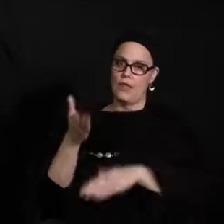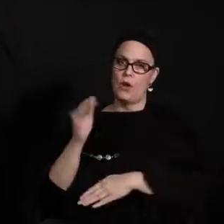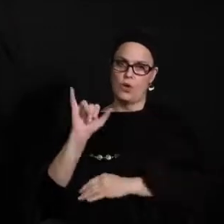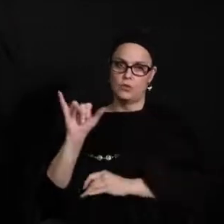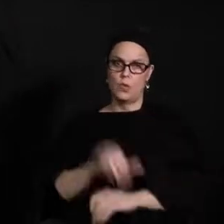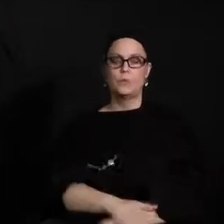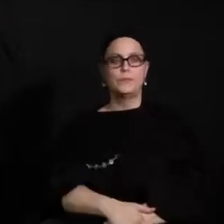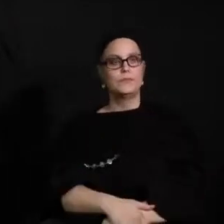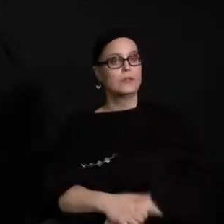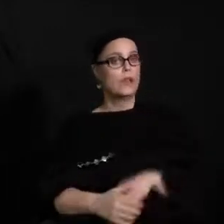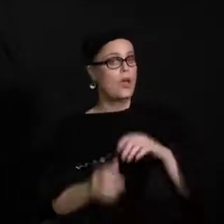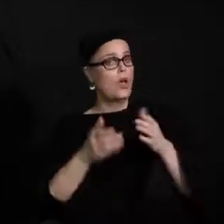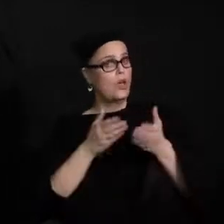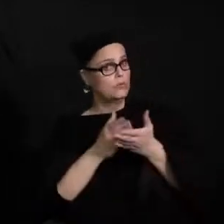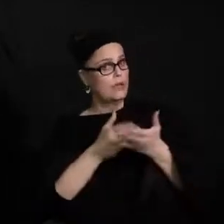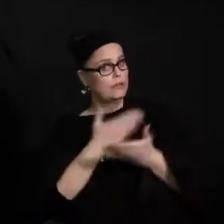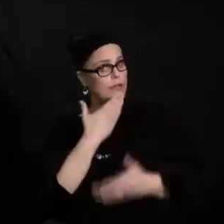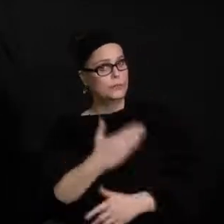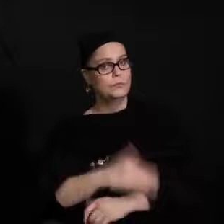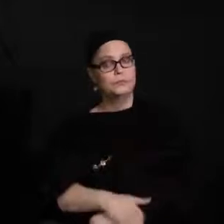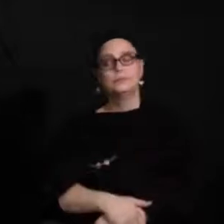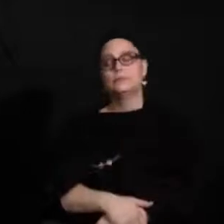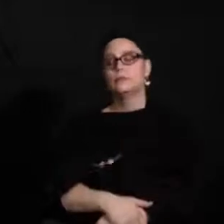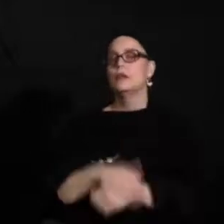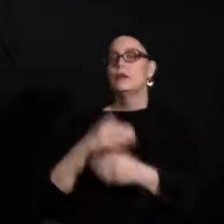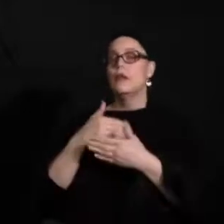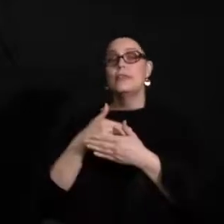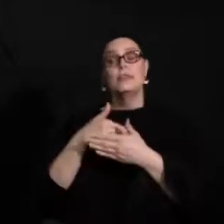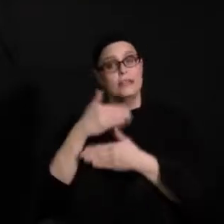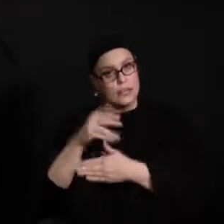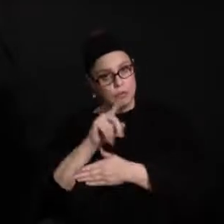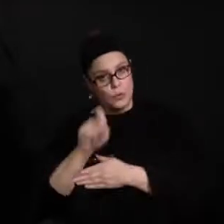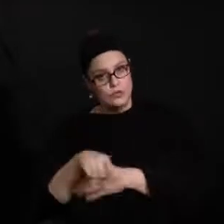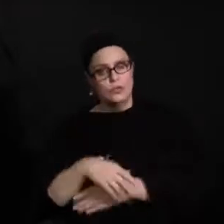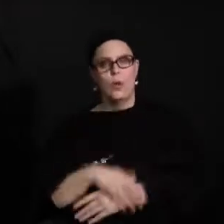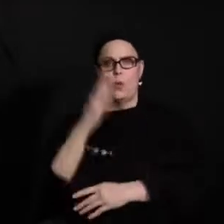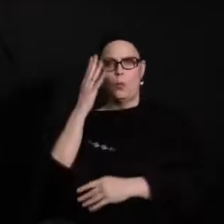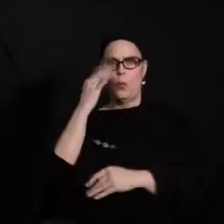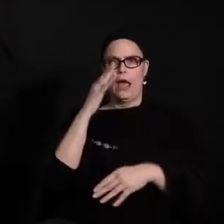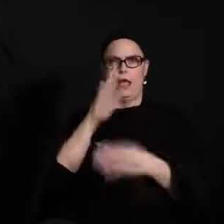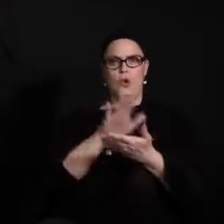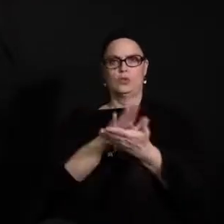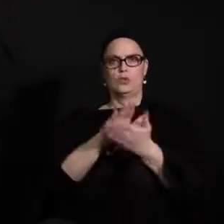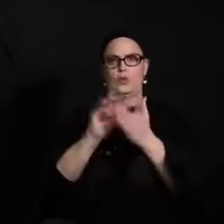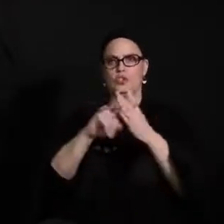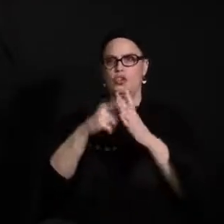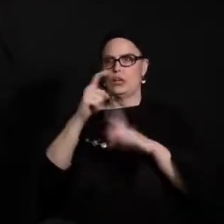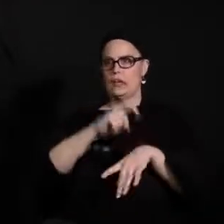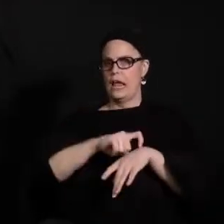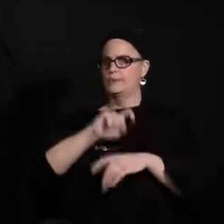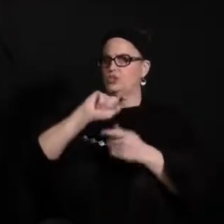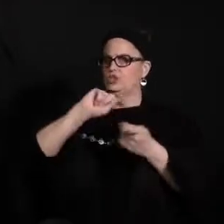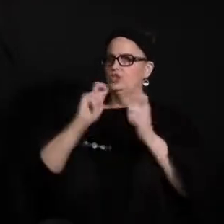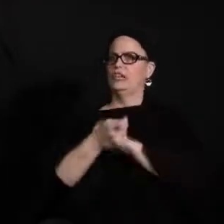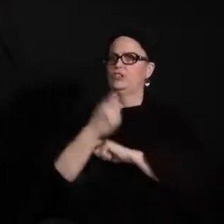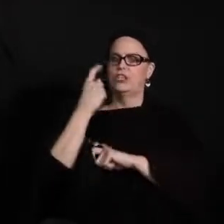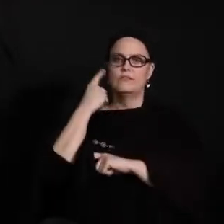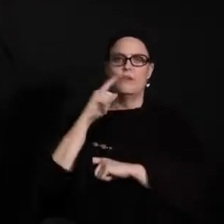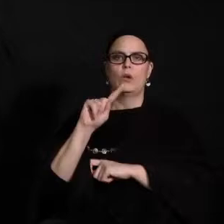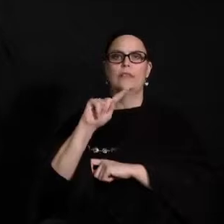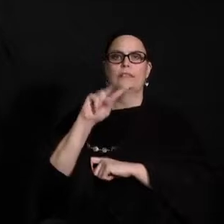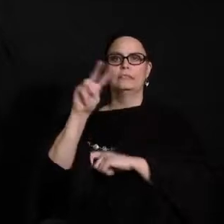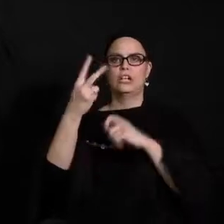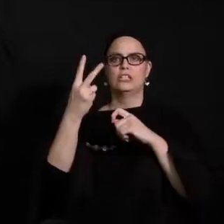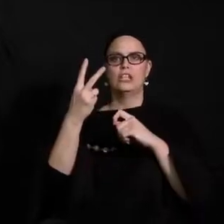All right, thank you. Next question. Why are school start times changing for the secondary in-person model?